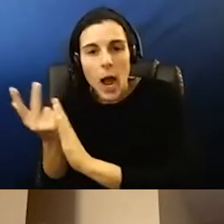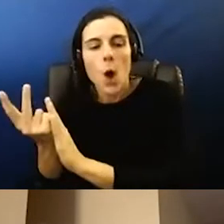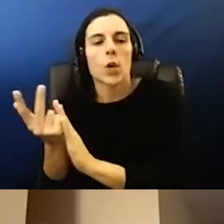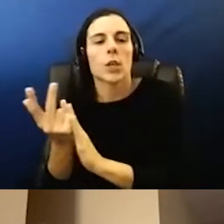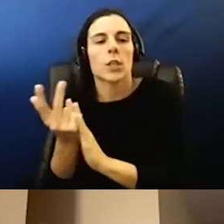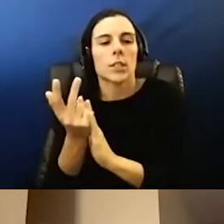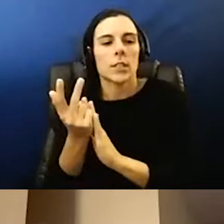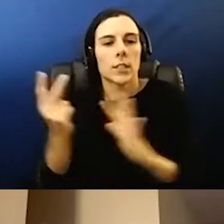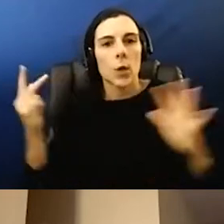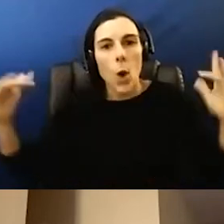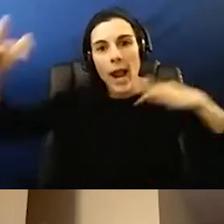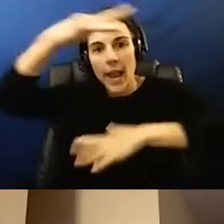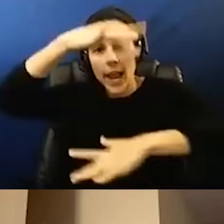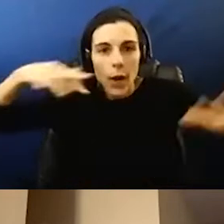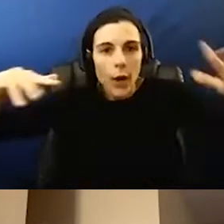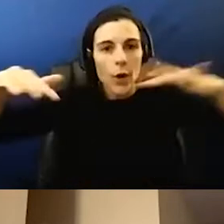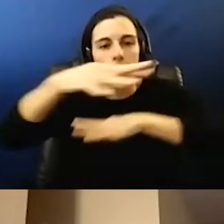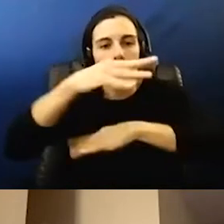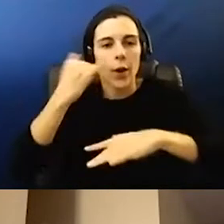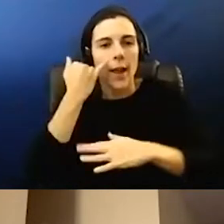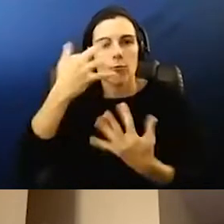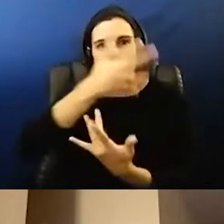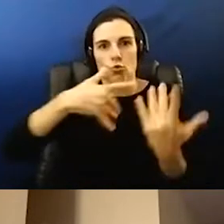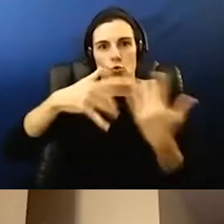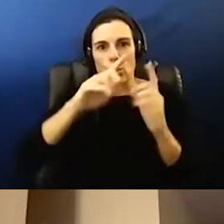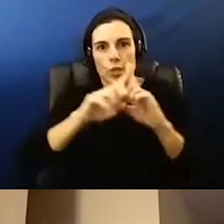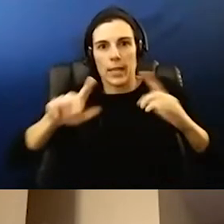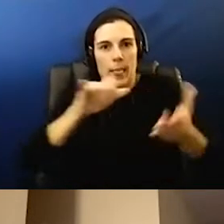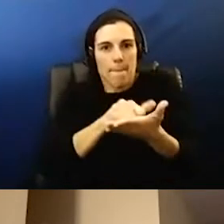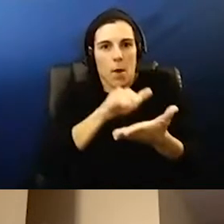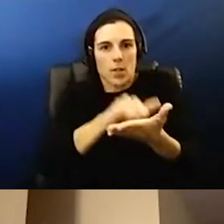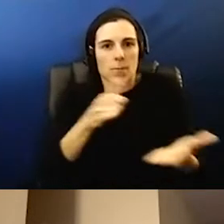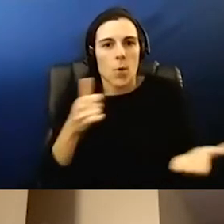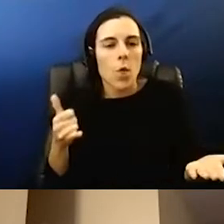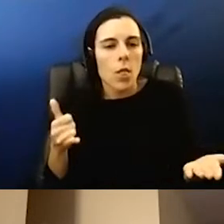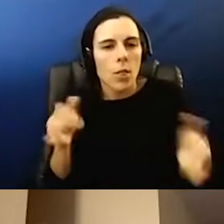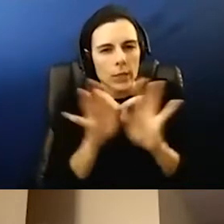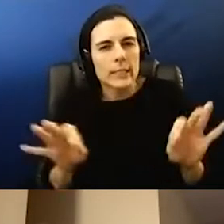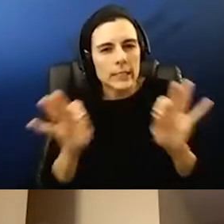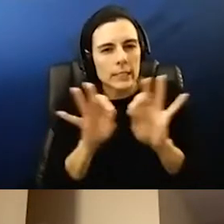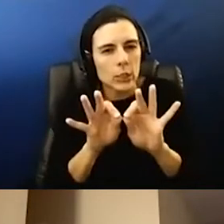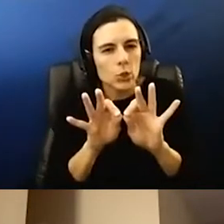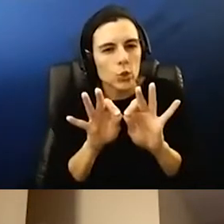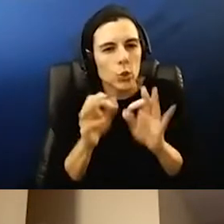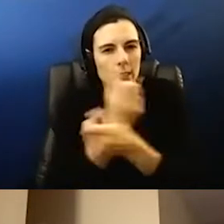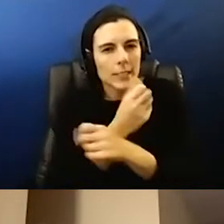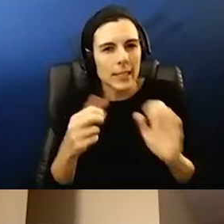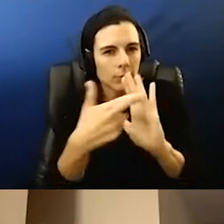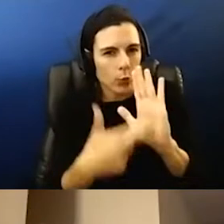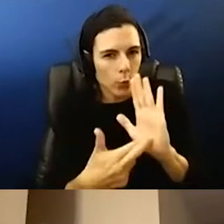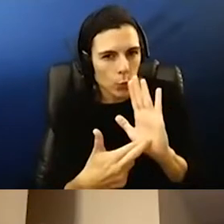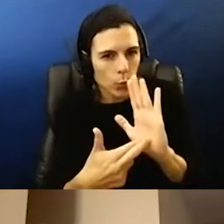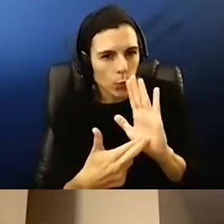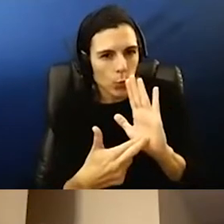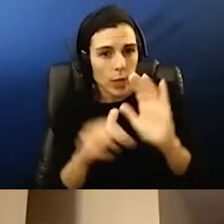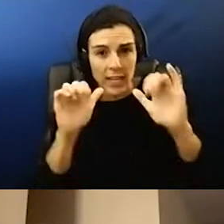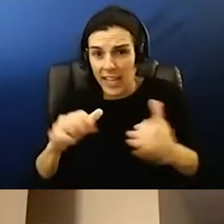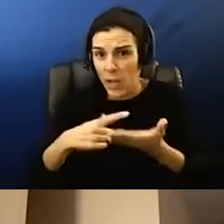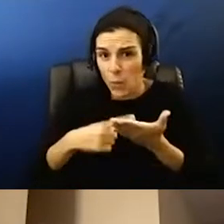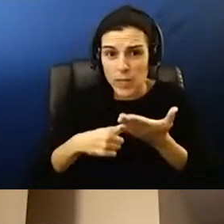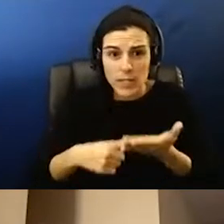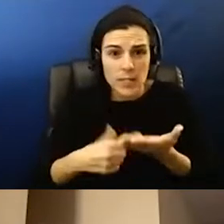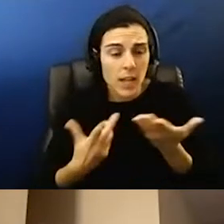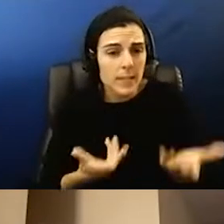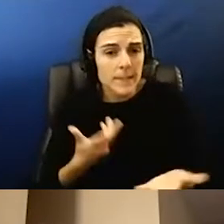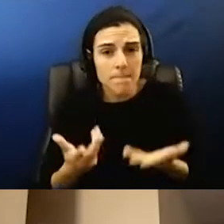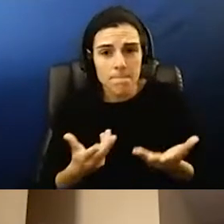while socially distant, when social distancing is impossible. Um, these are essential safety rules. Um, can we talk a little bit about, and,